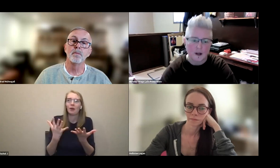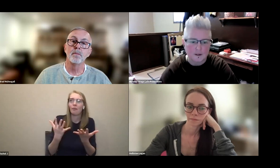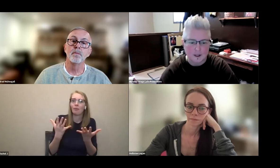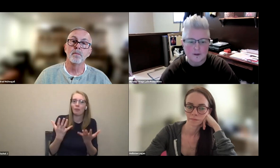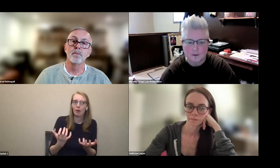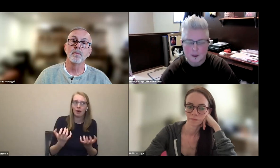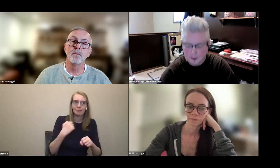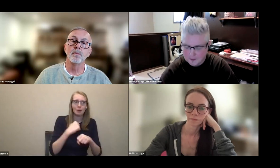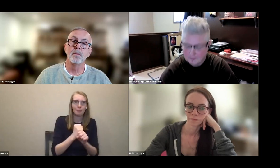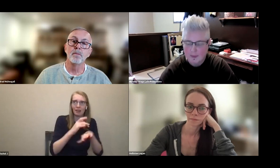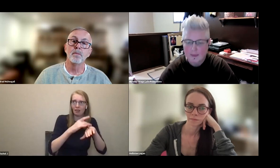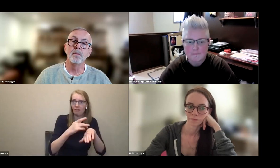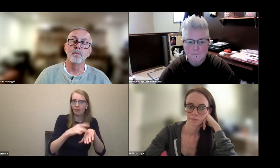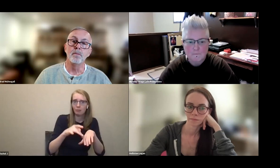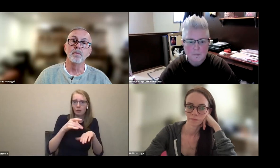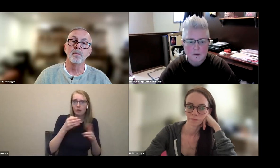archive site for people.